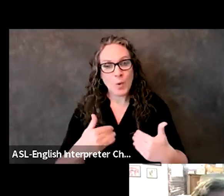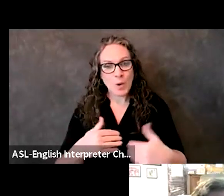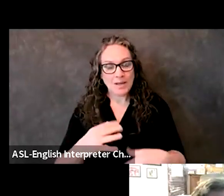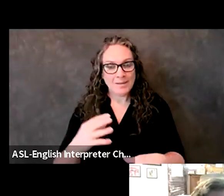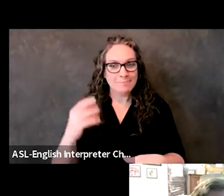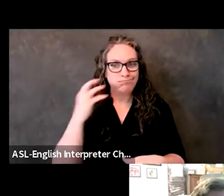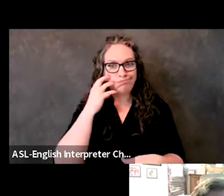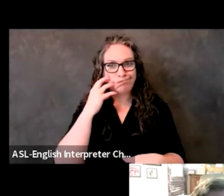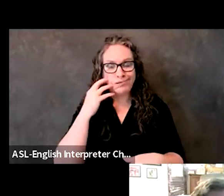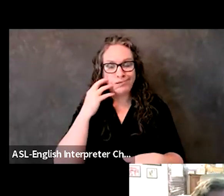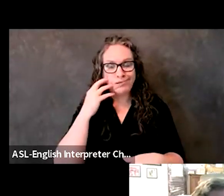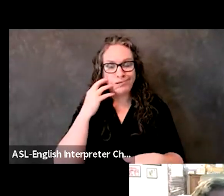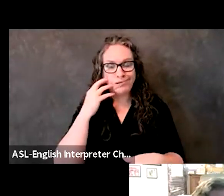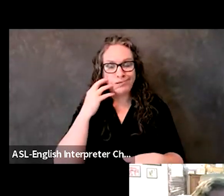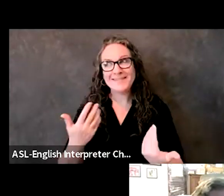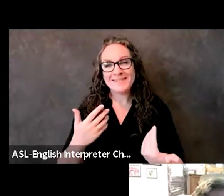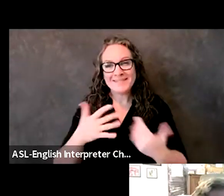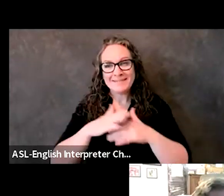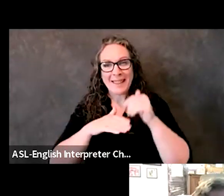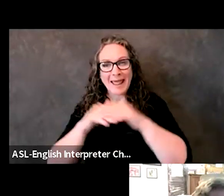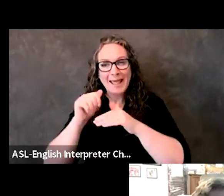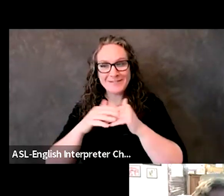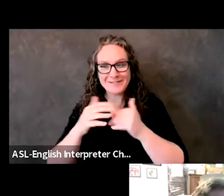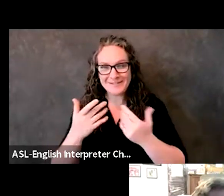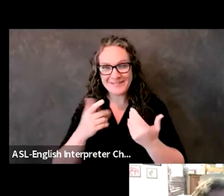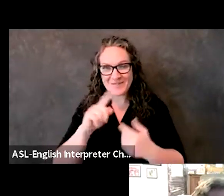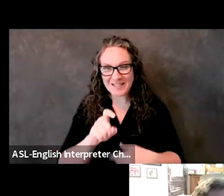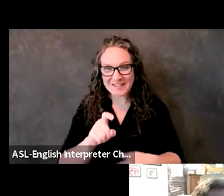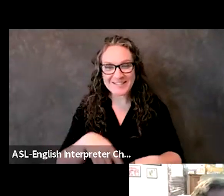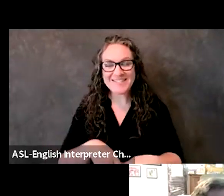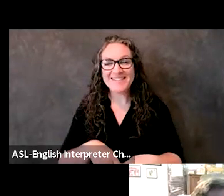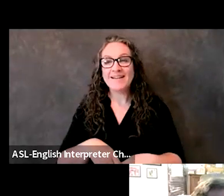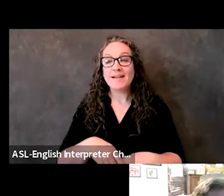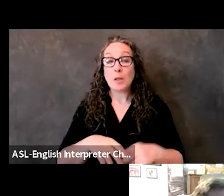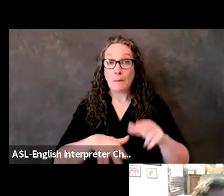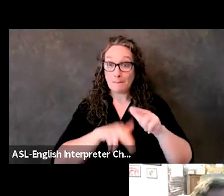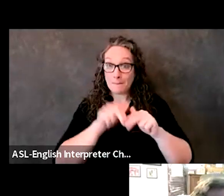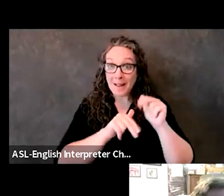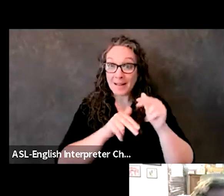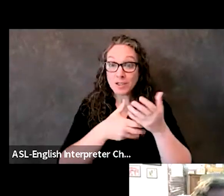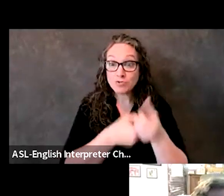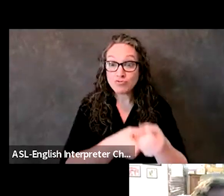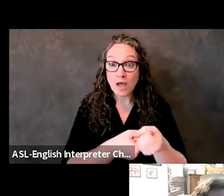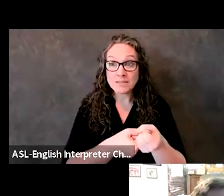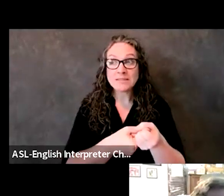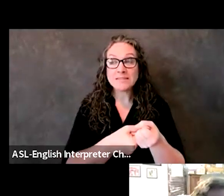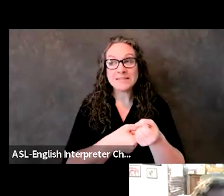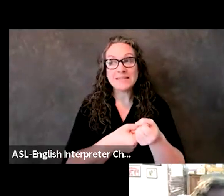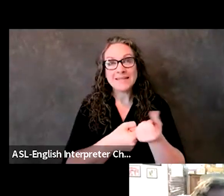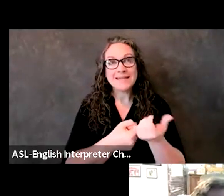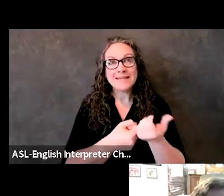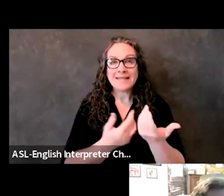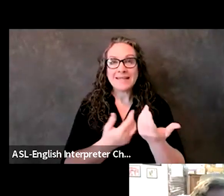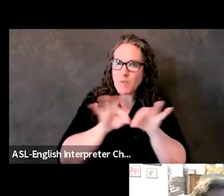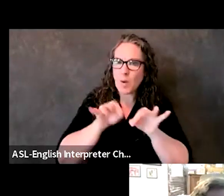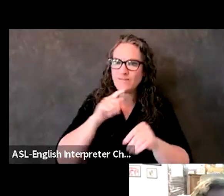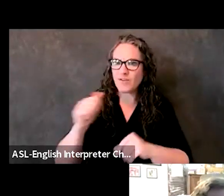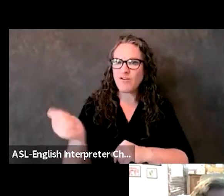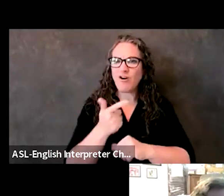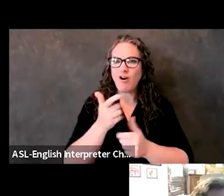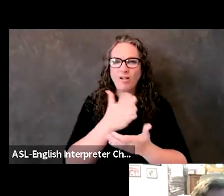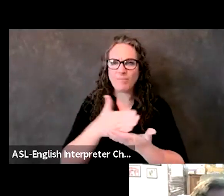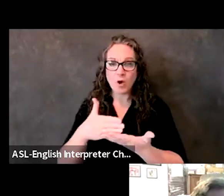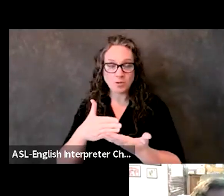Building trust is, is difficult, right? But I mean, trust is important in all aspects. Think about any